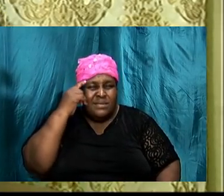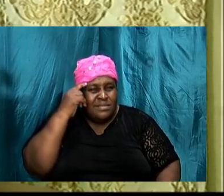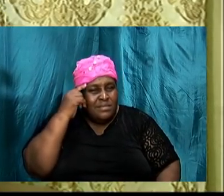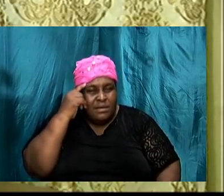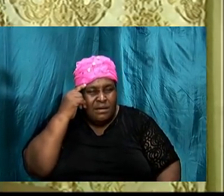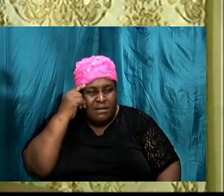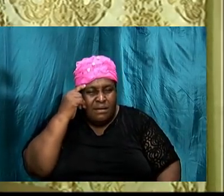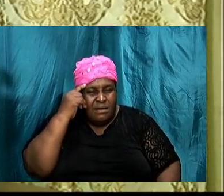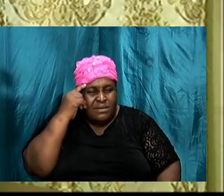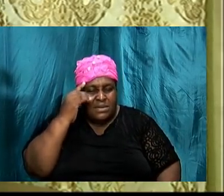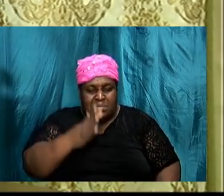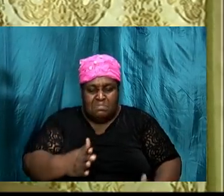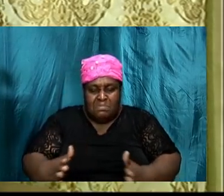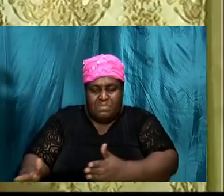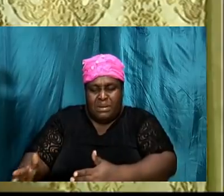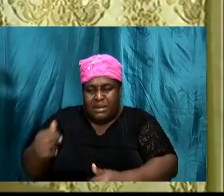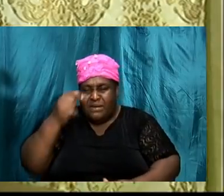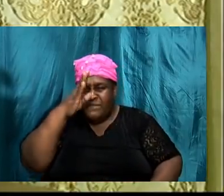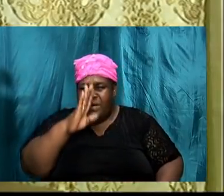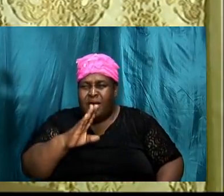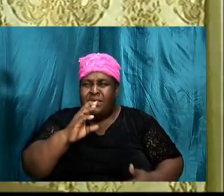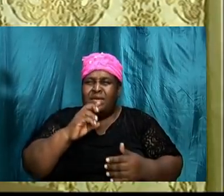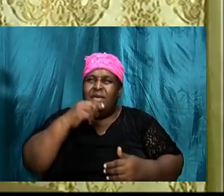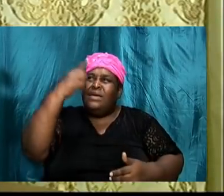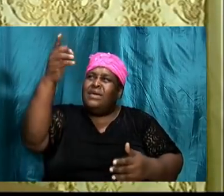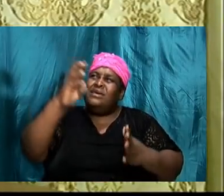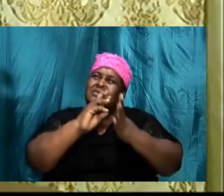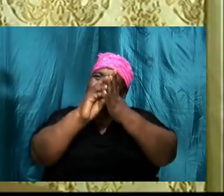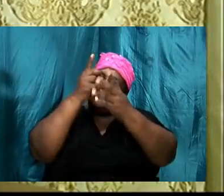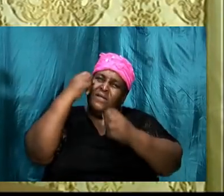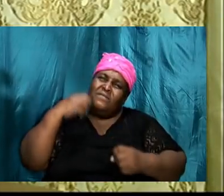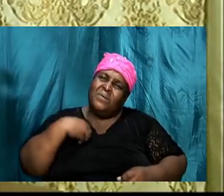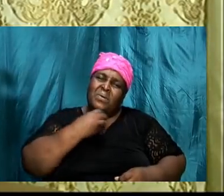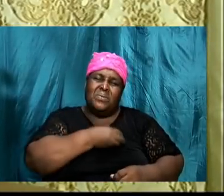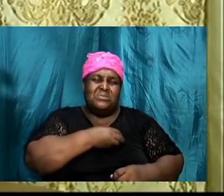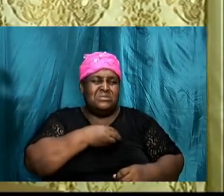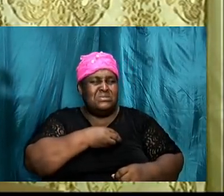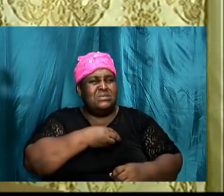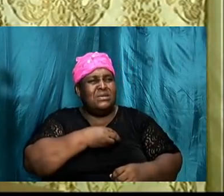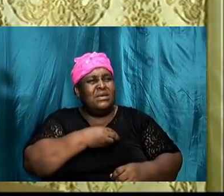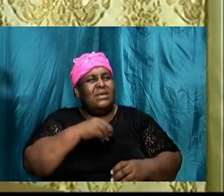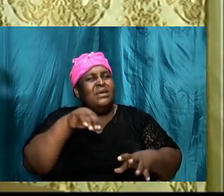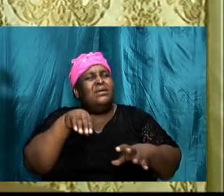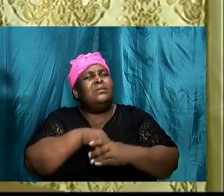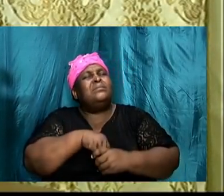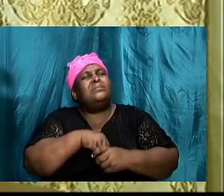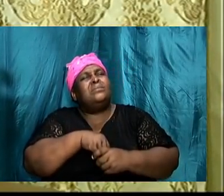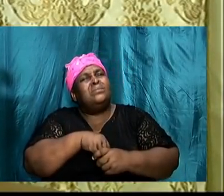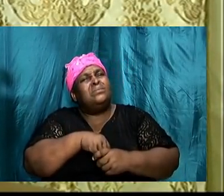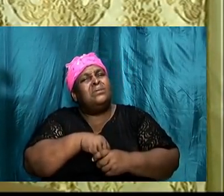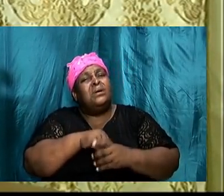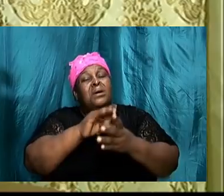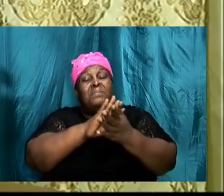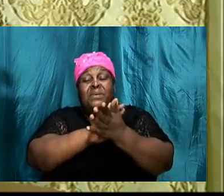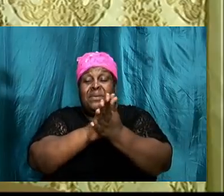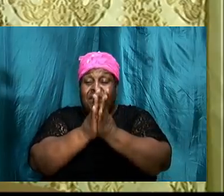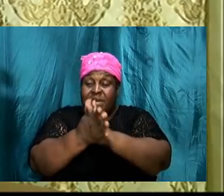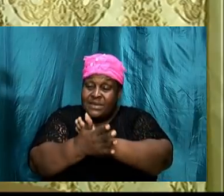God the plan of God his will for us includes peace